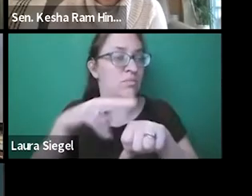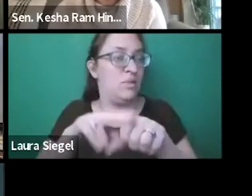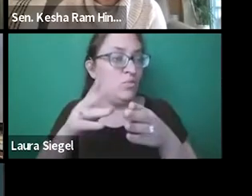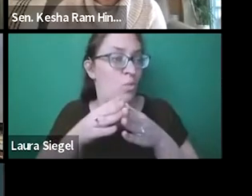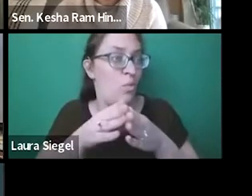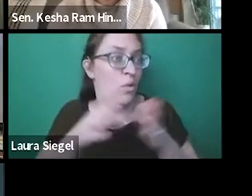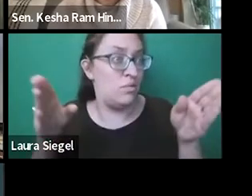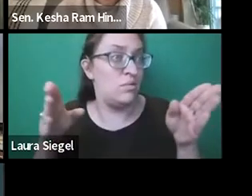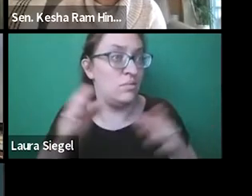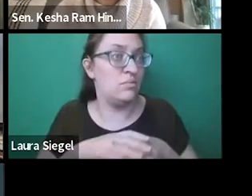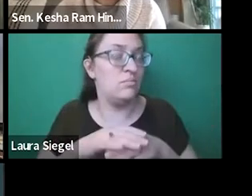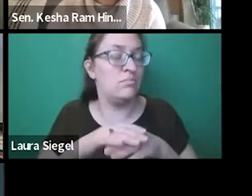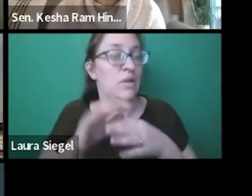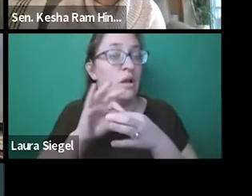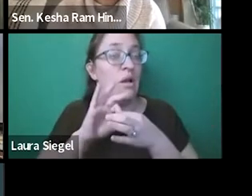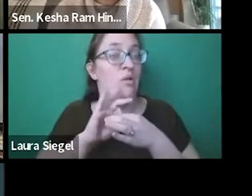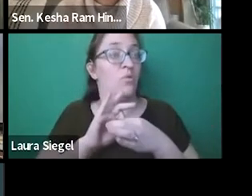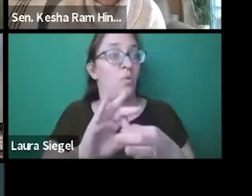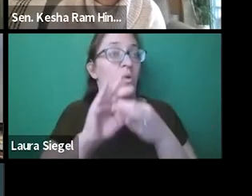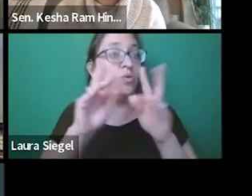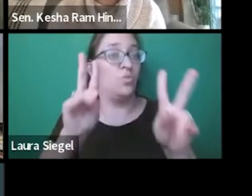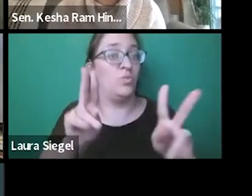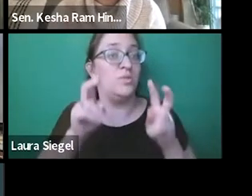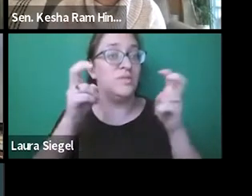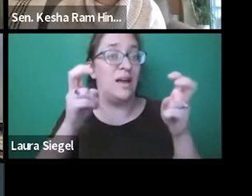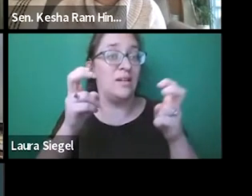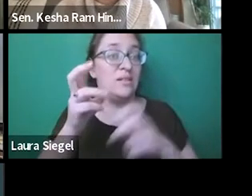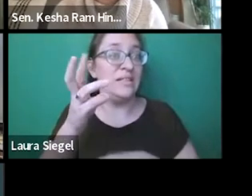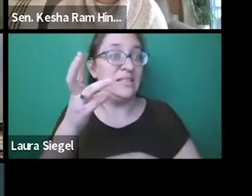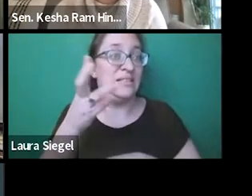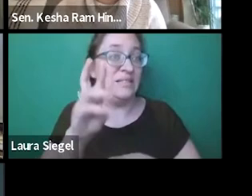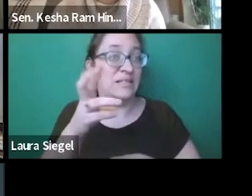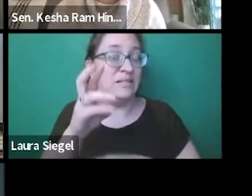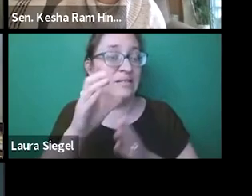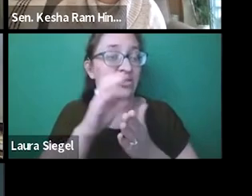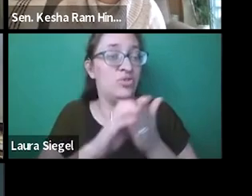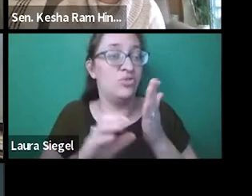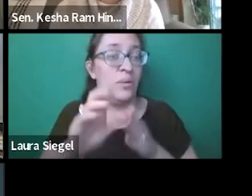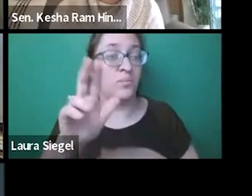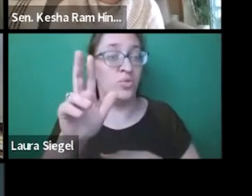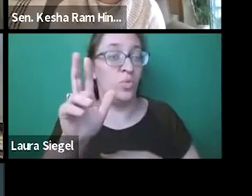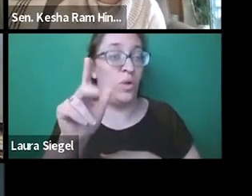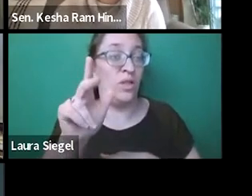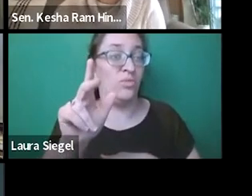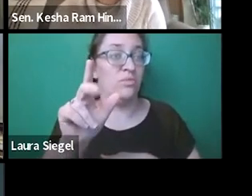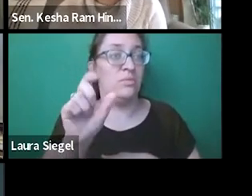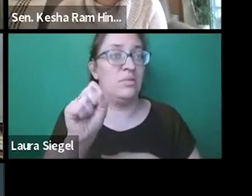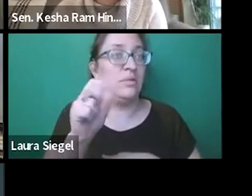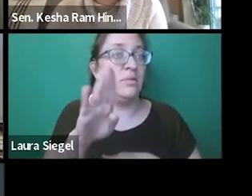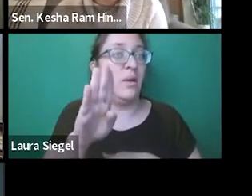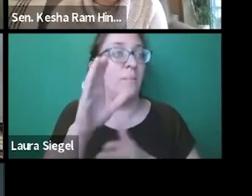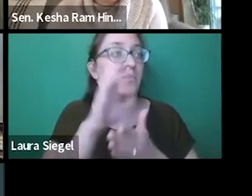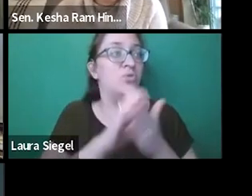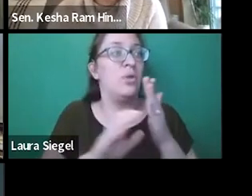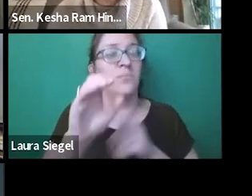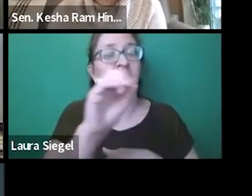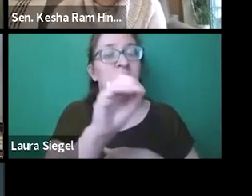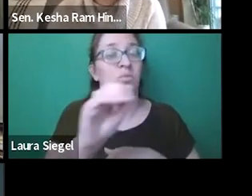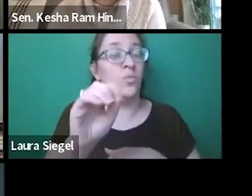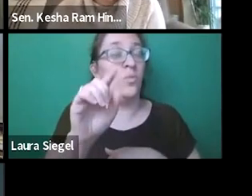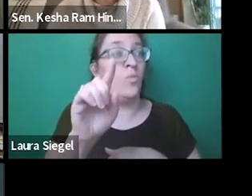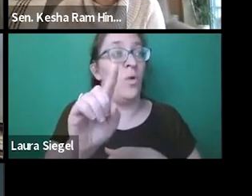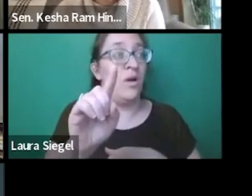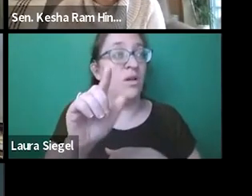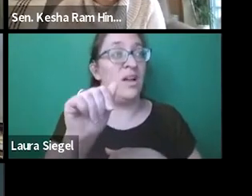ASL is considered and recognized as a foreign language nationwide. According to Title 16, Chapter